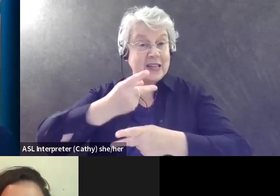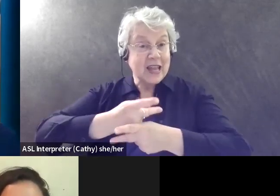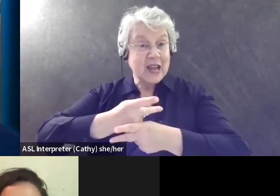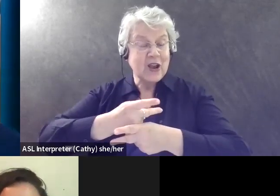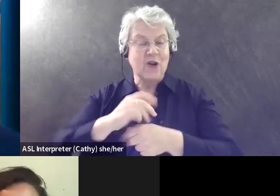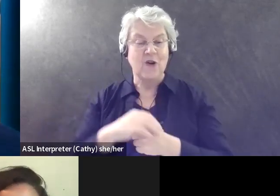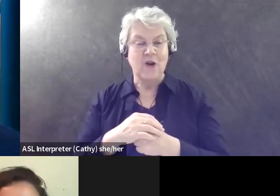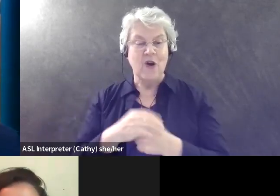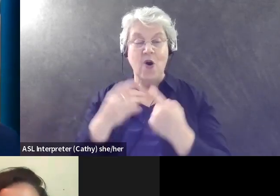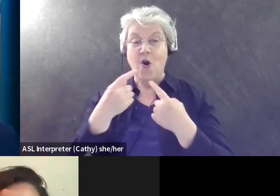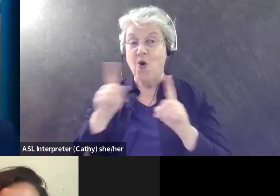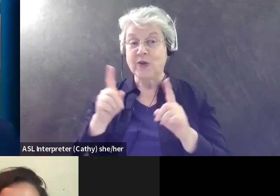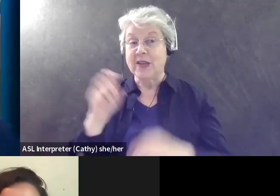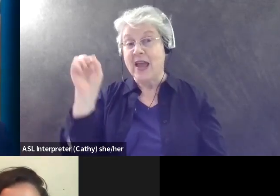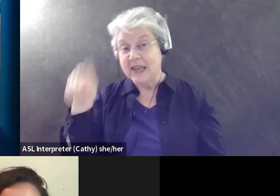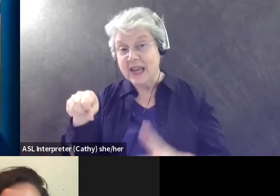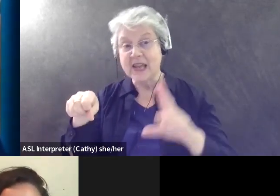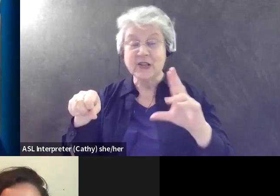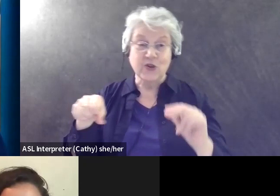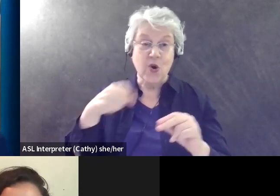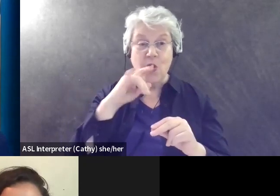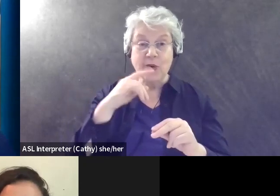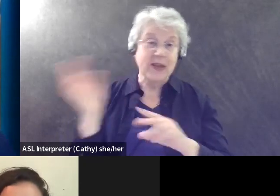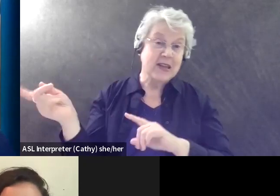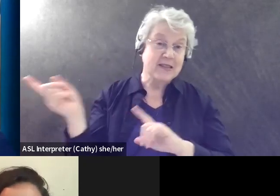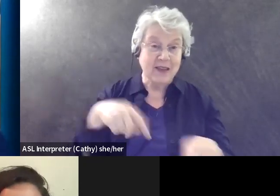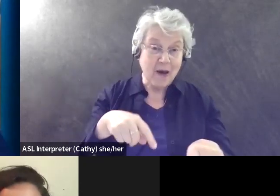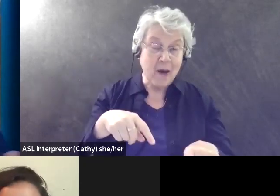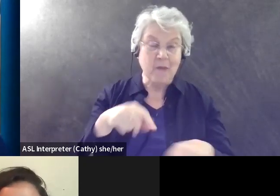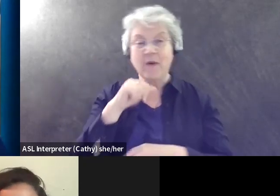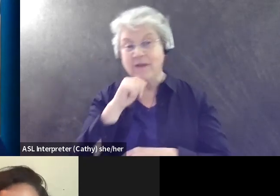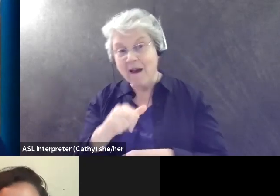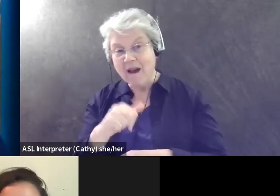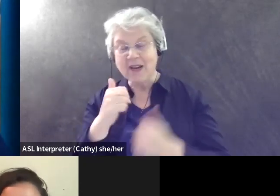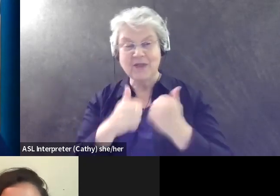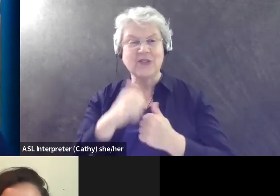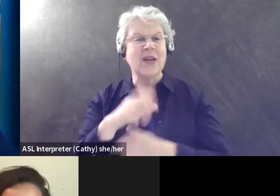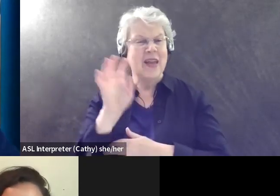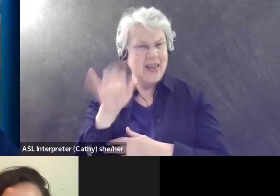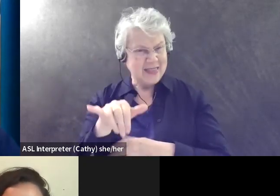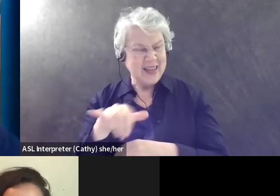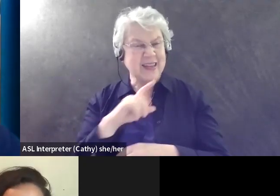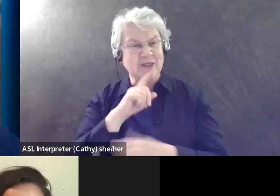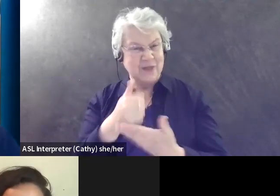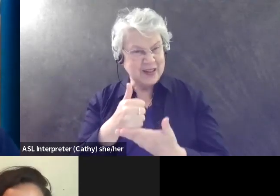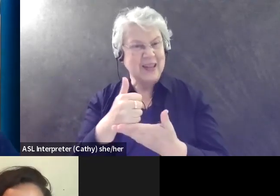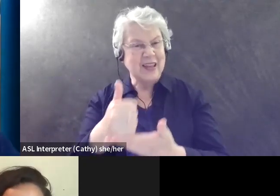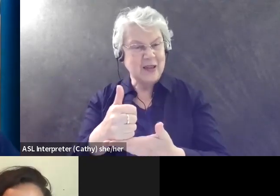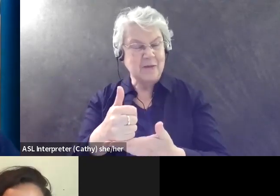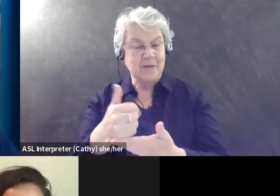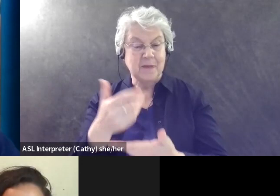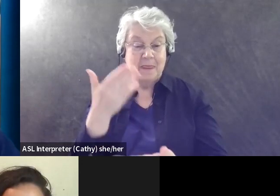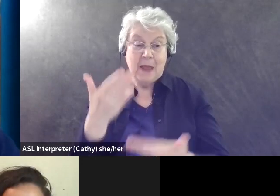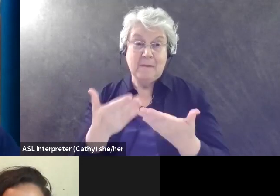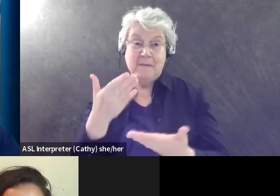kids are allowed on this bird outing. So you can bring your kids if you're looking up for them or that kind of stuff. Like it's, it's, it, it may be the difference